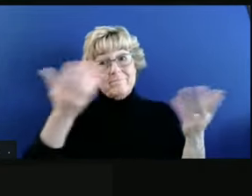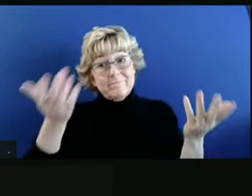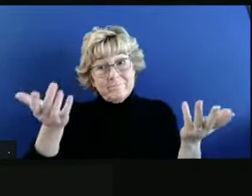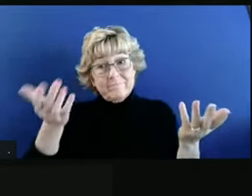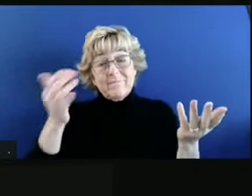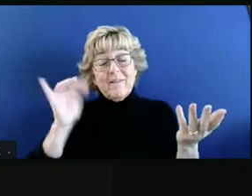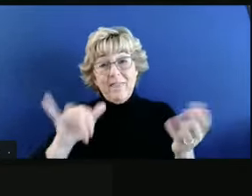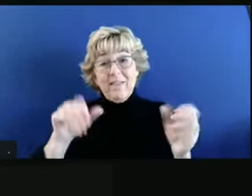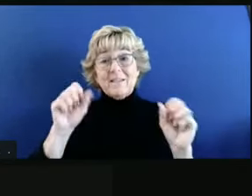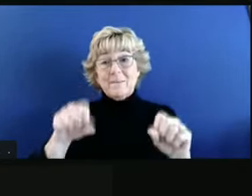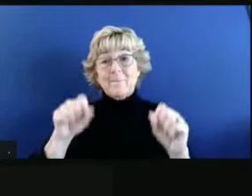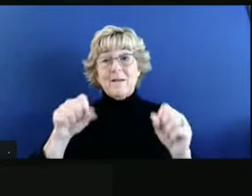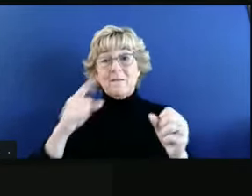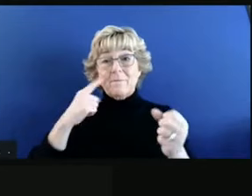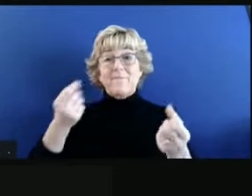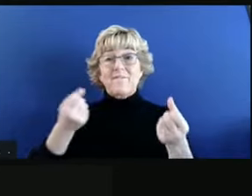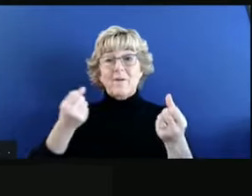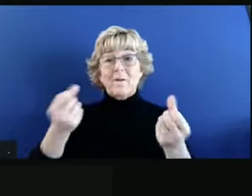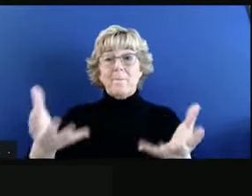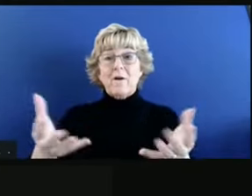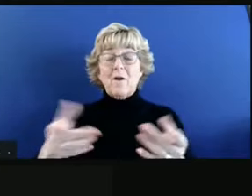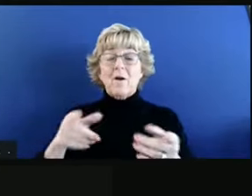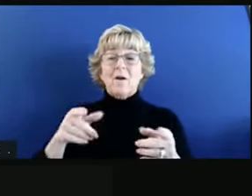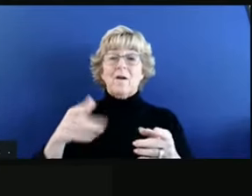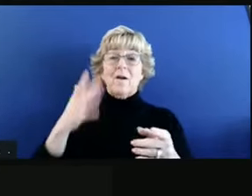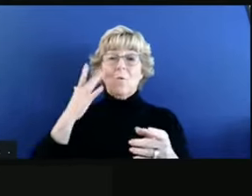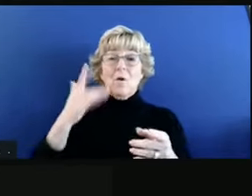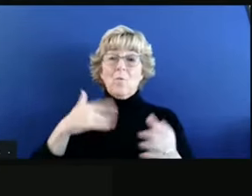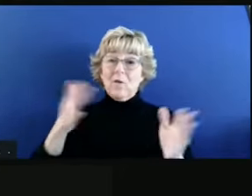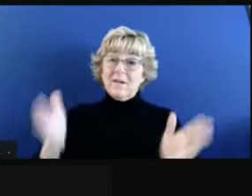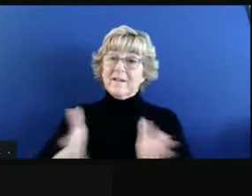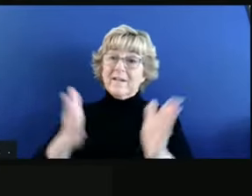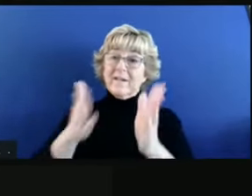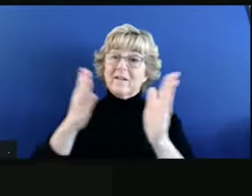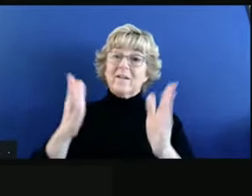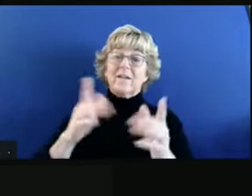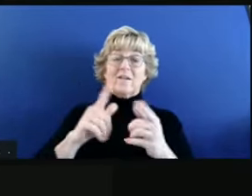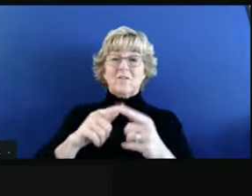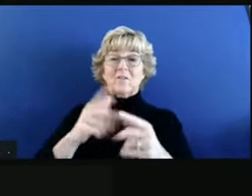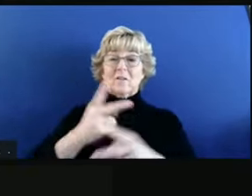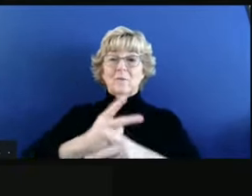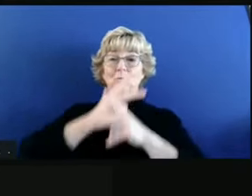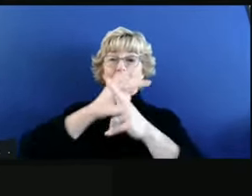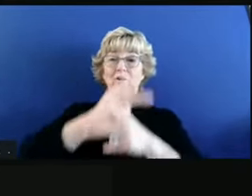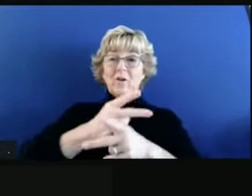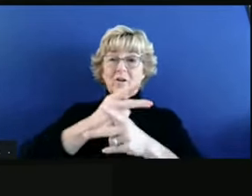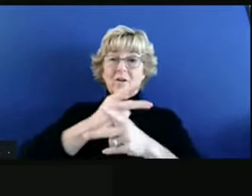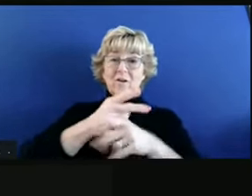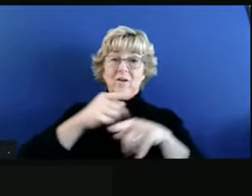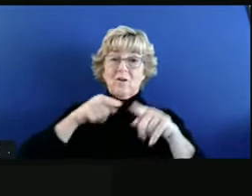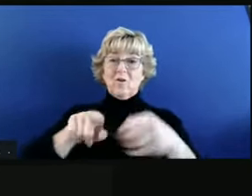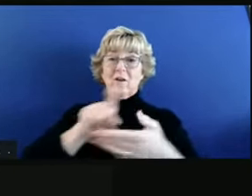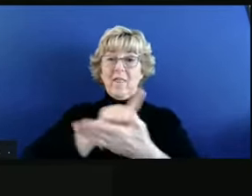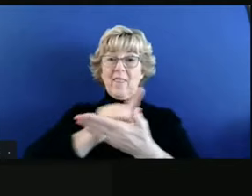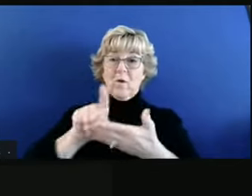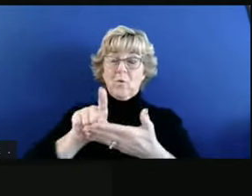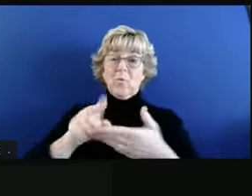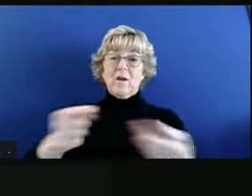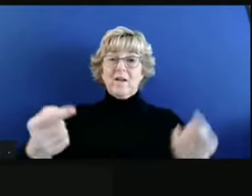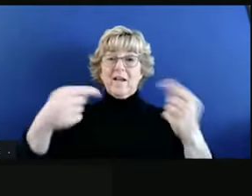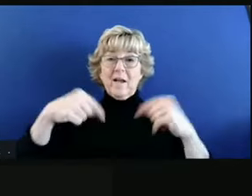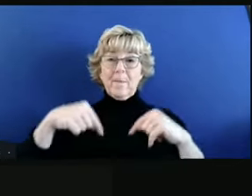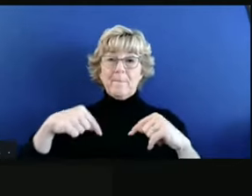possibility for many of us and why we've urged you to take some extra precautions during the weeks to come